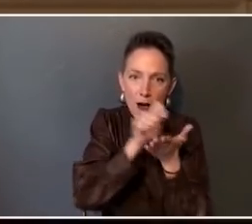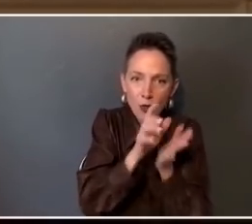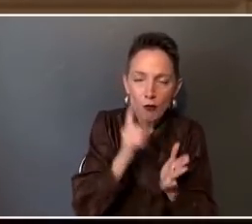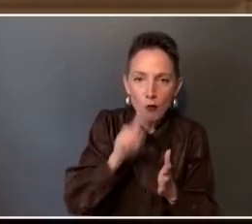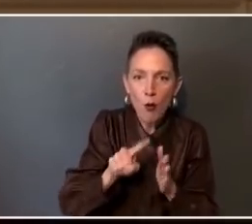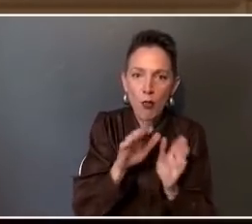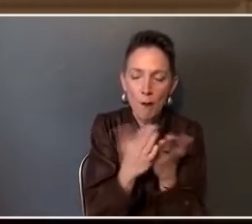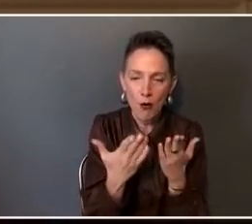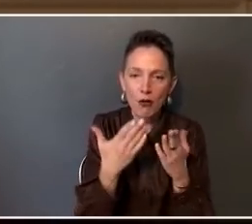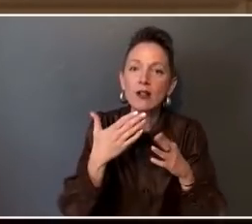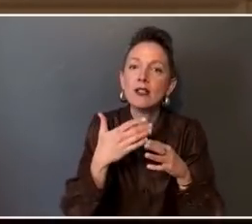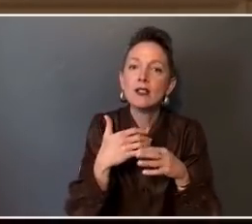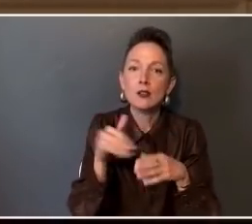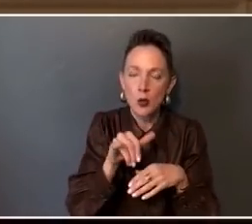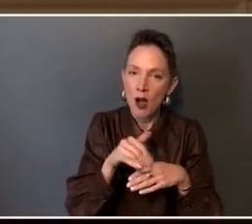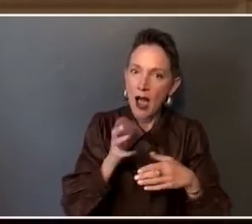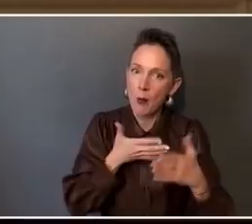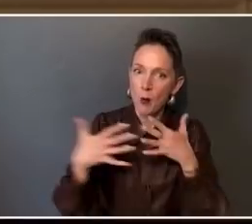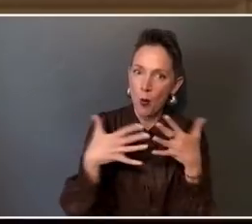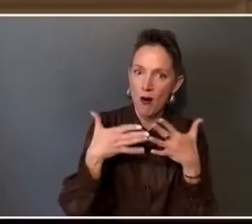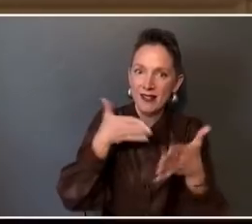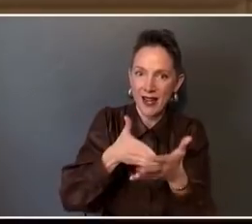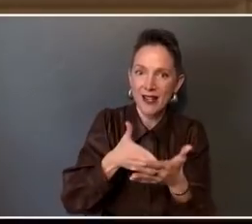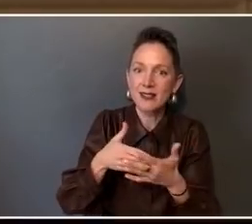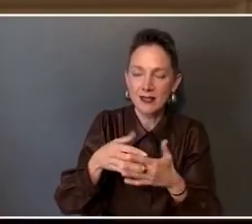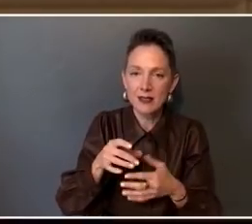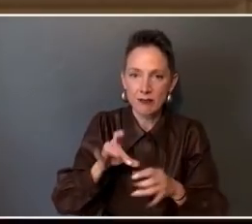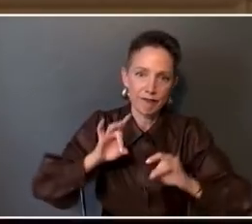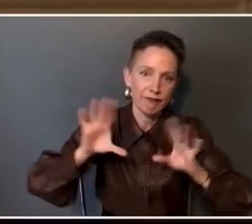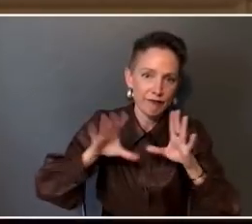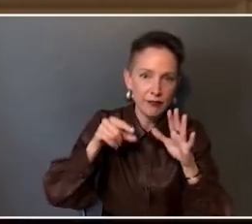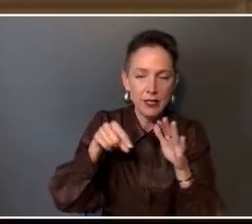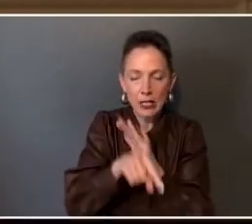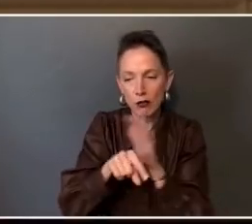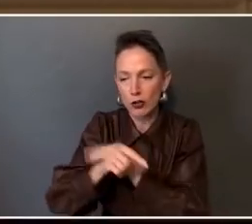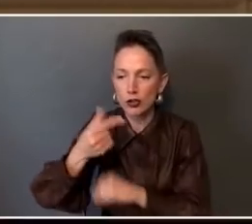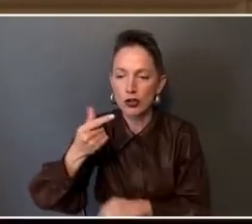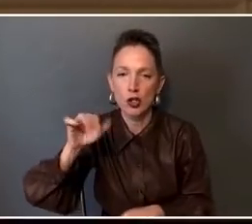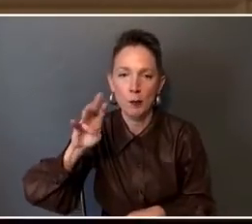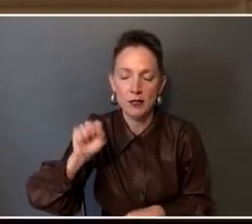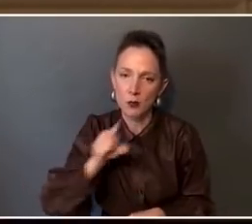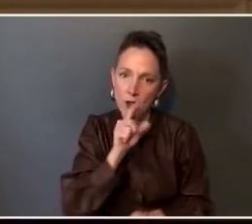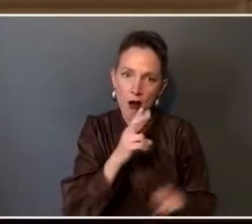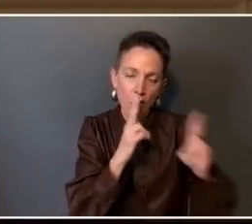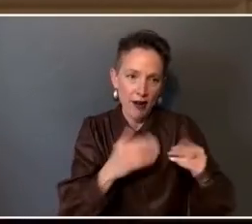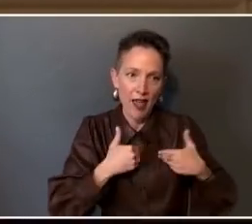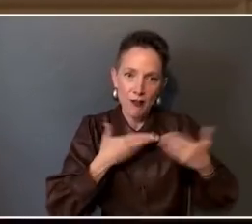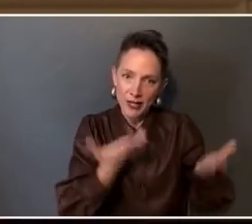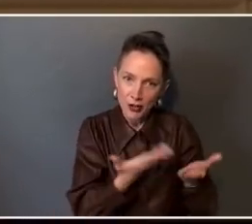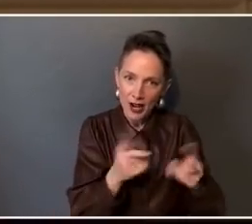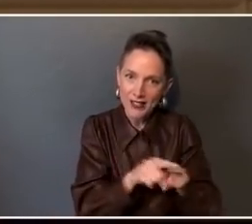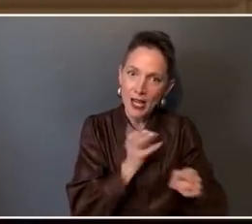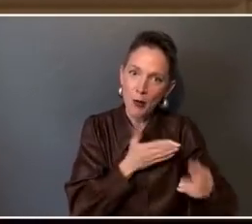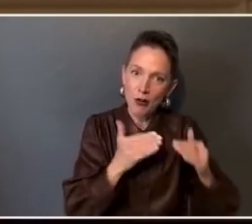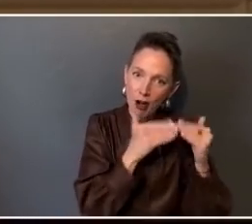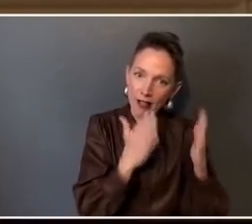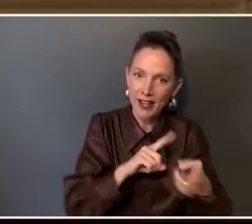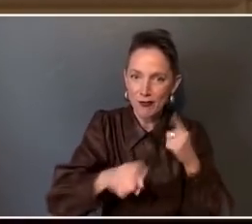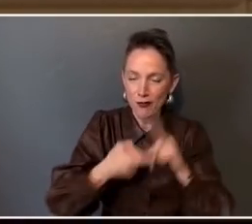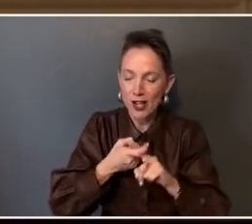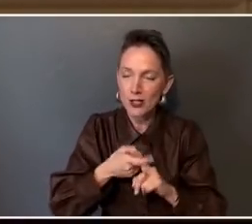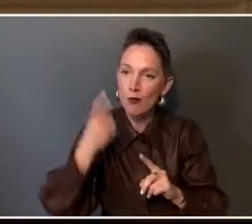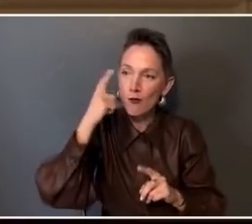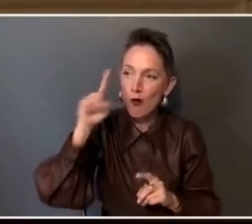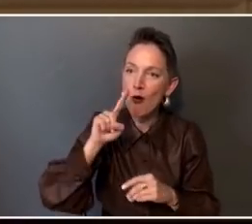Enemy, Our War Against Killer Germs. And we are so proud to have Dr. Osterholm as our colleague and also as our friend. So on behalf